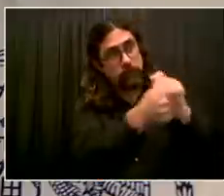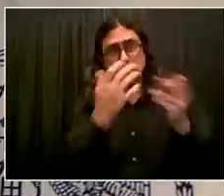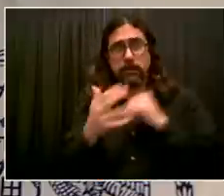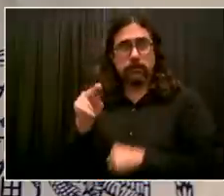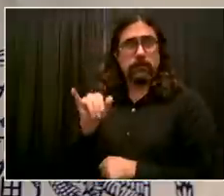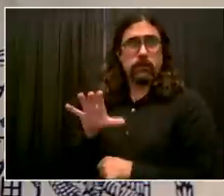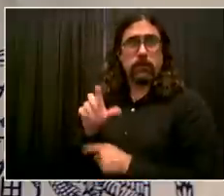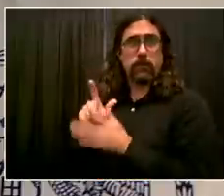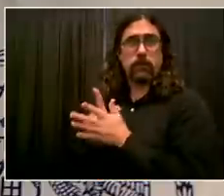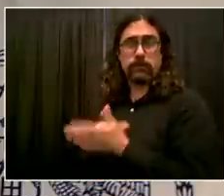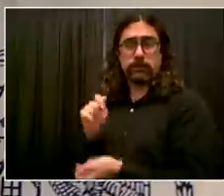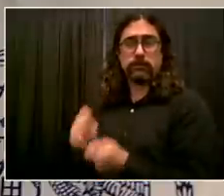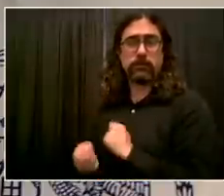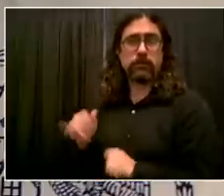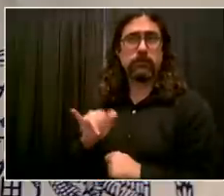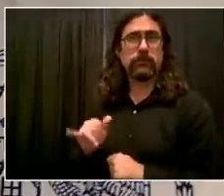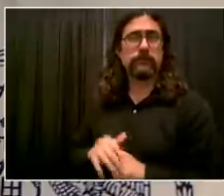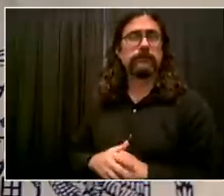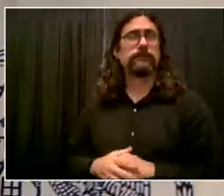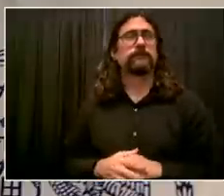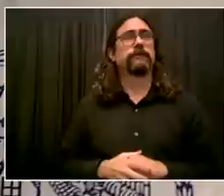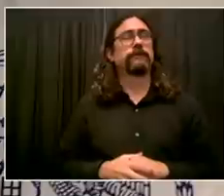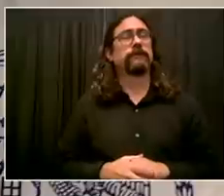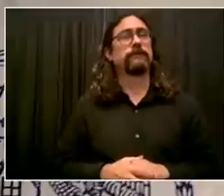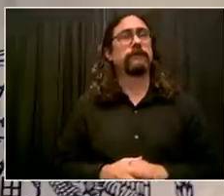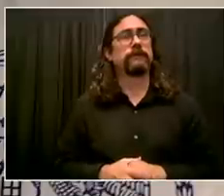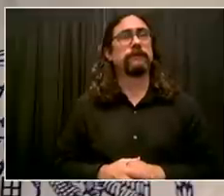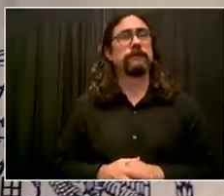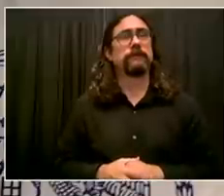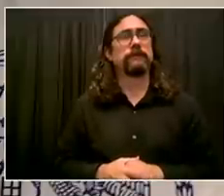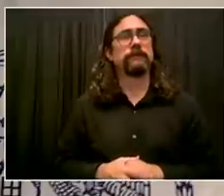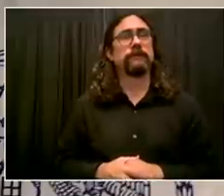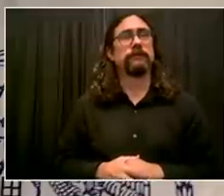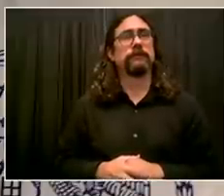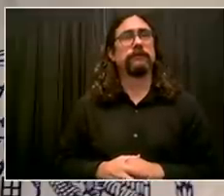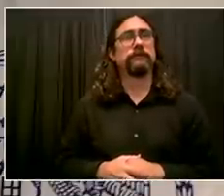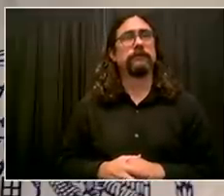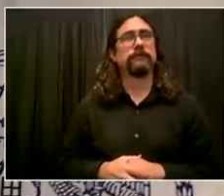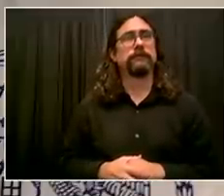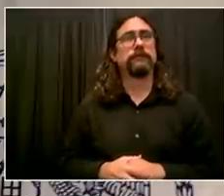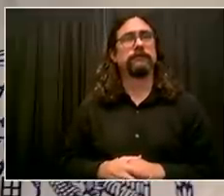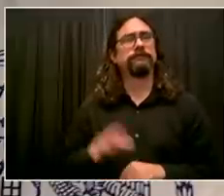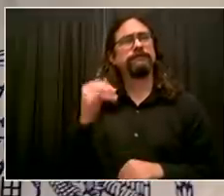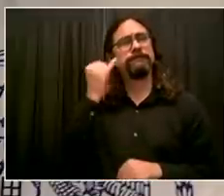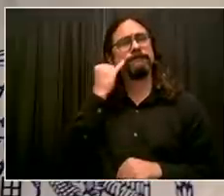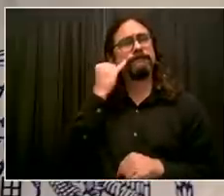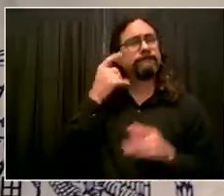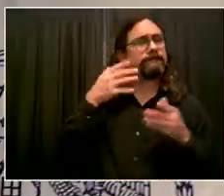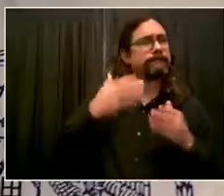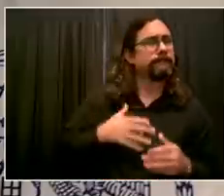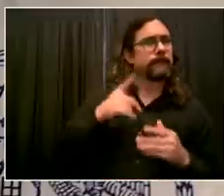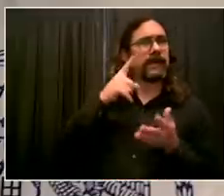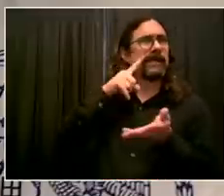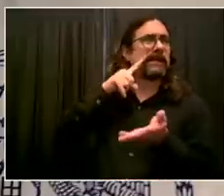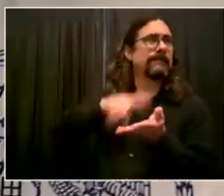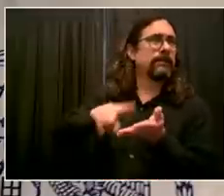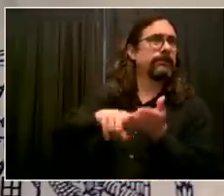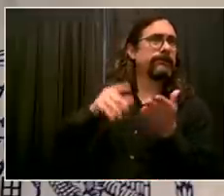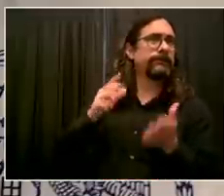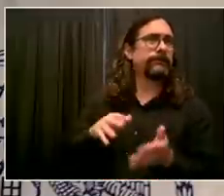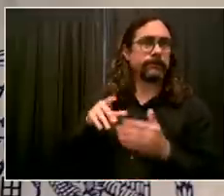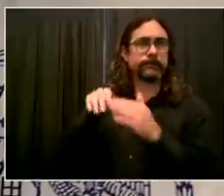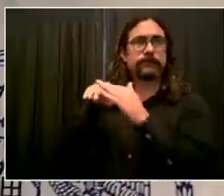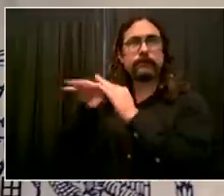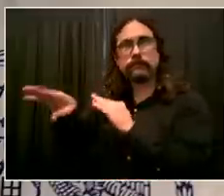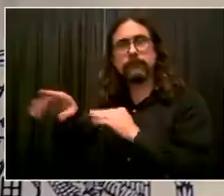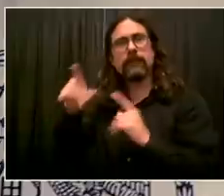any of our public safety agencies in doing it, they should get it because a lot of what they do is what's going to keep people safe. And